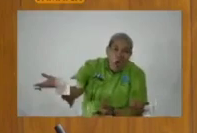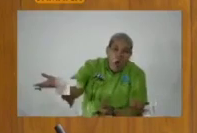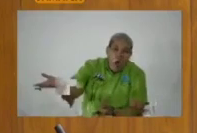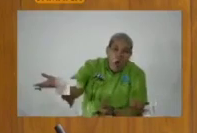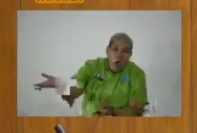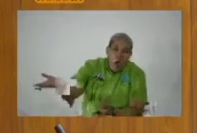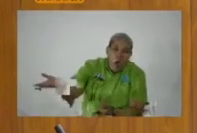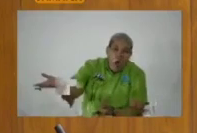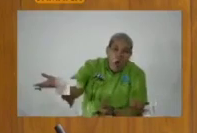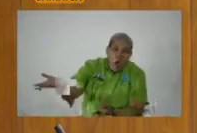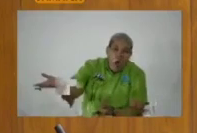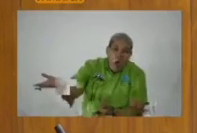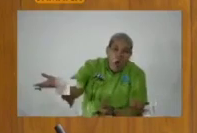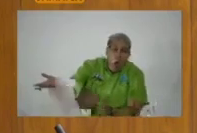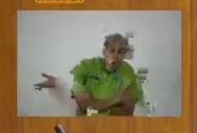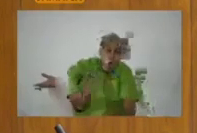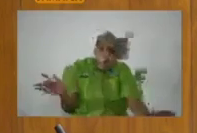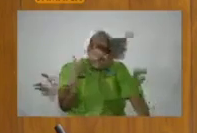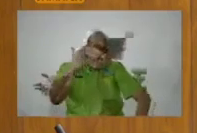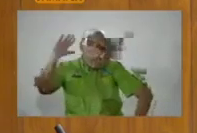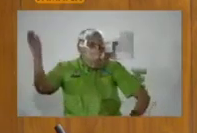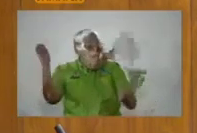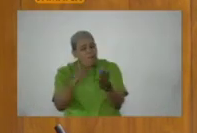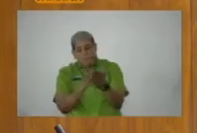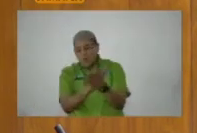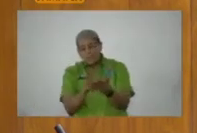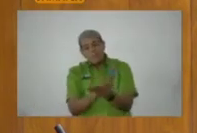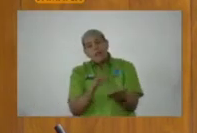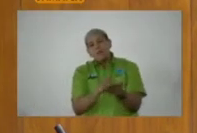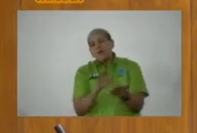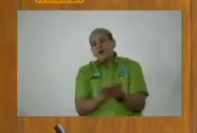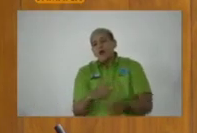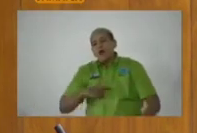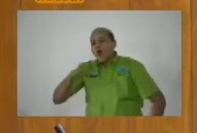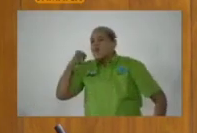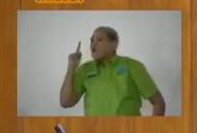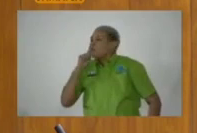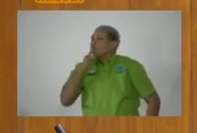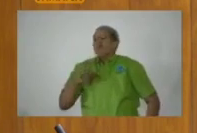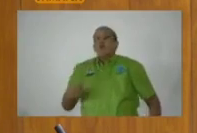put this on the paper, Desmond. It's better you never put this on the paper. More than talk.